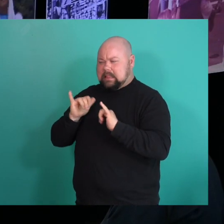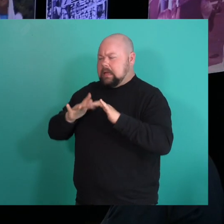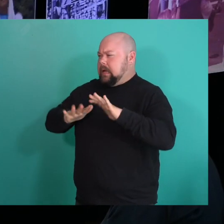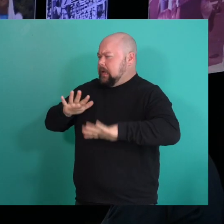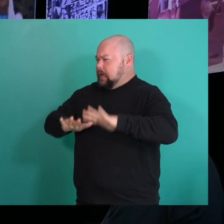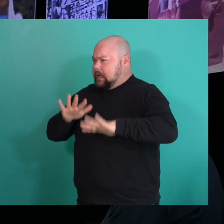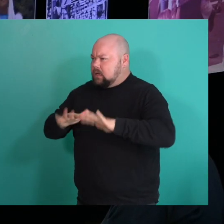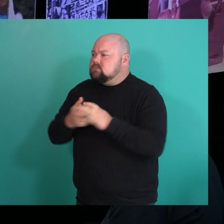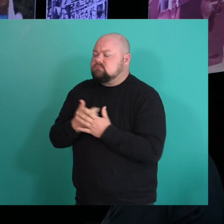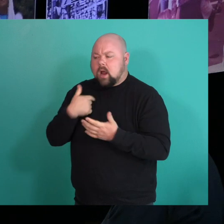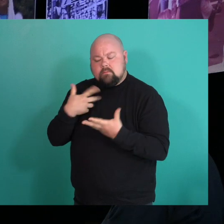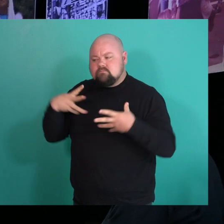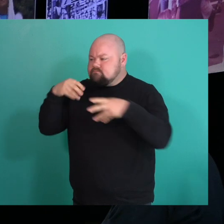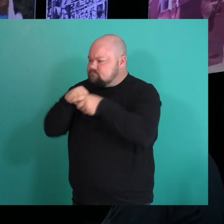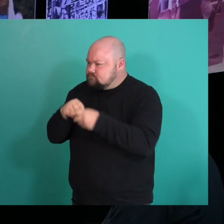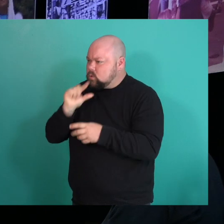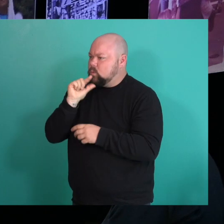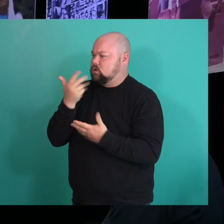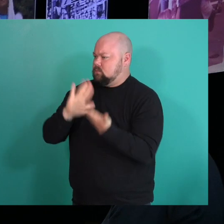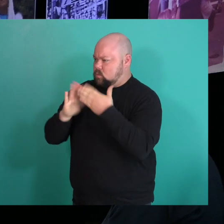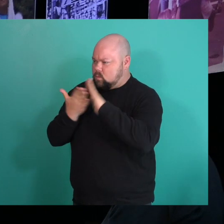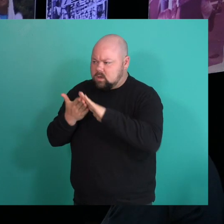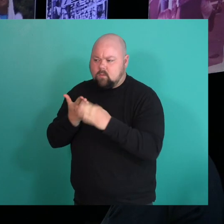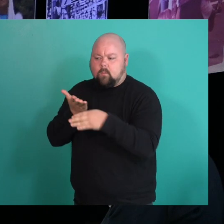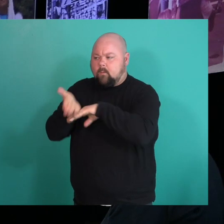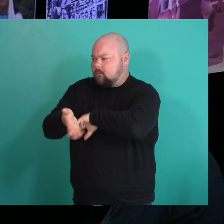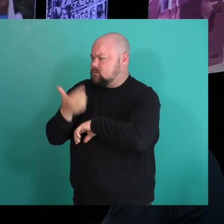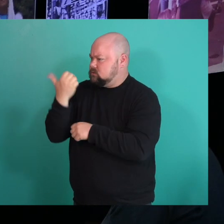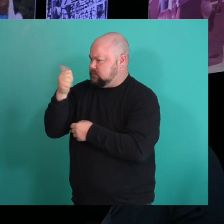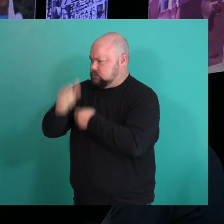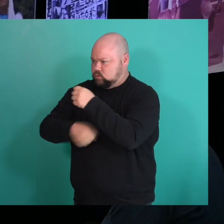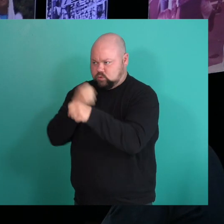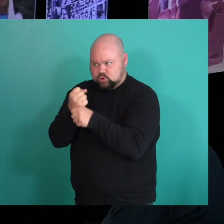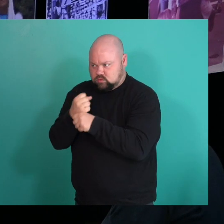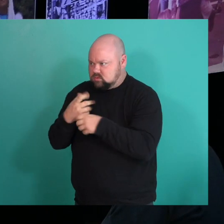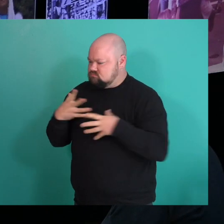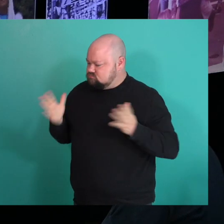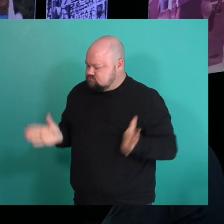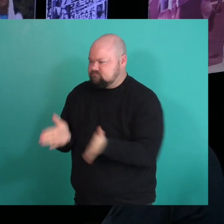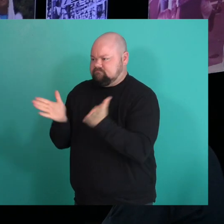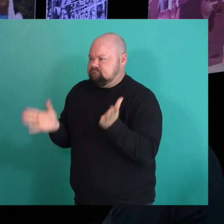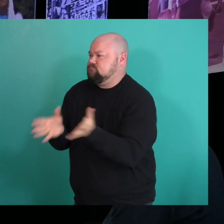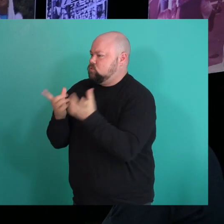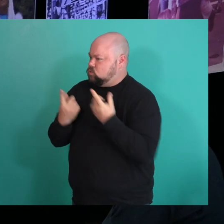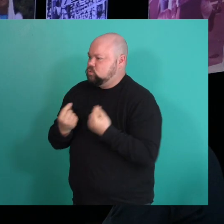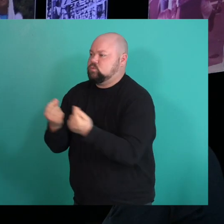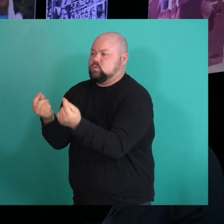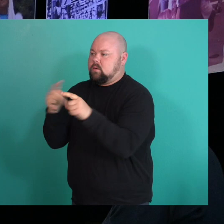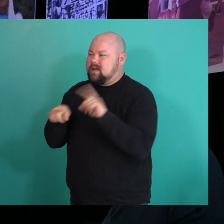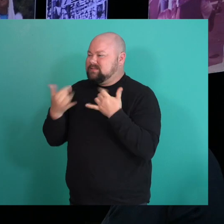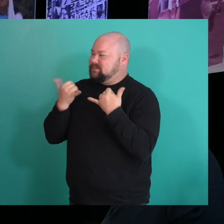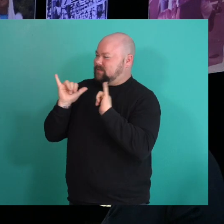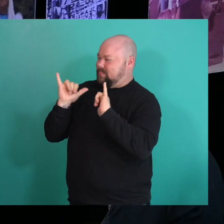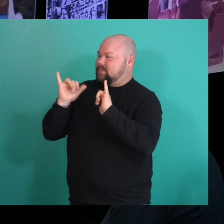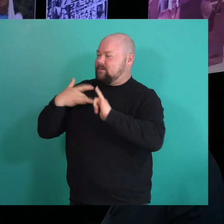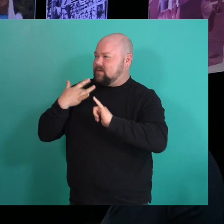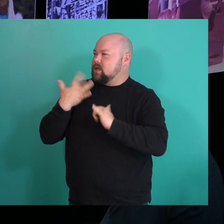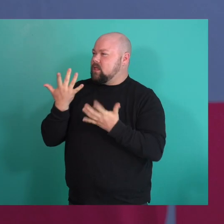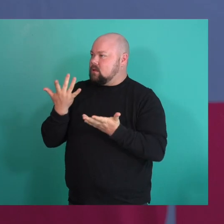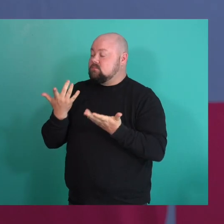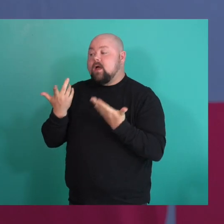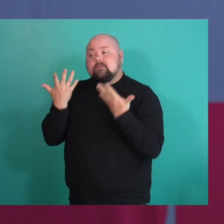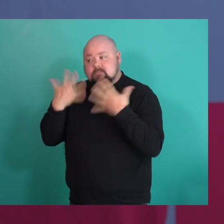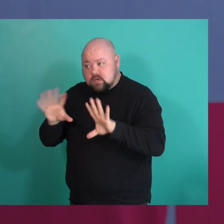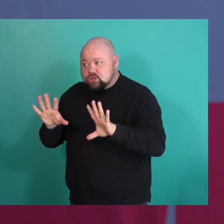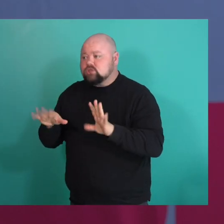for, you know, well over a decade. And, um, I, I certainly have those moments too, that I'm, you know, I, I got top